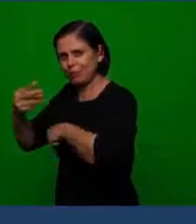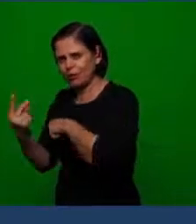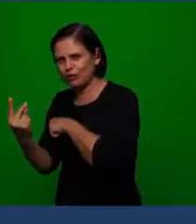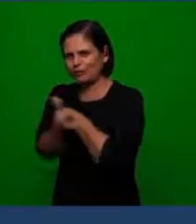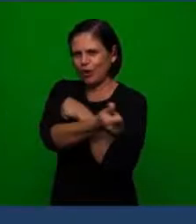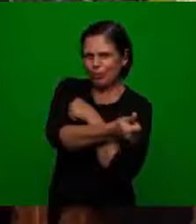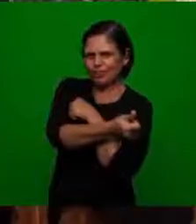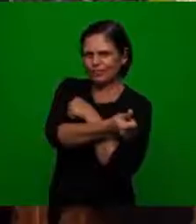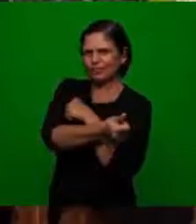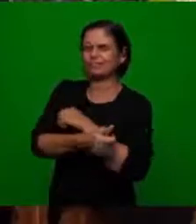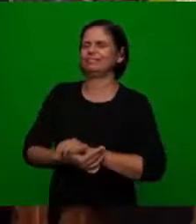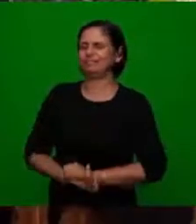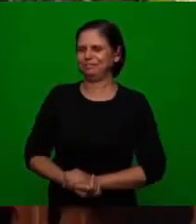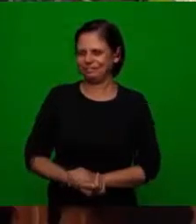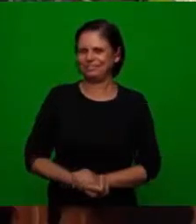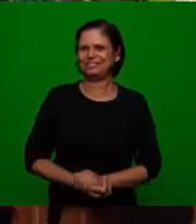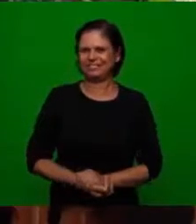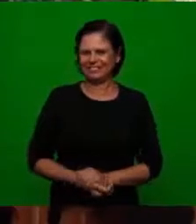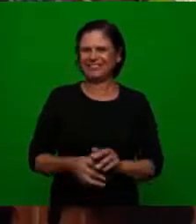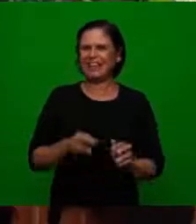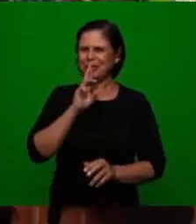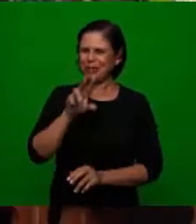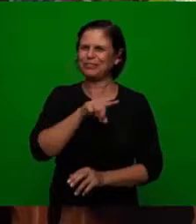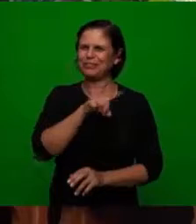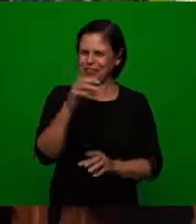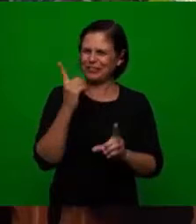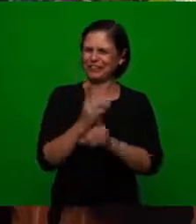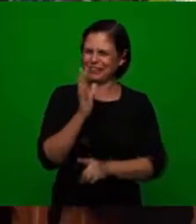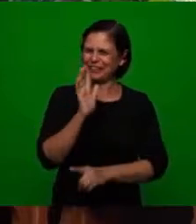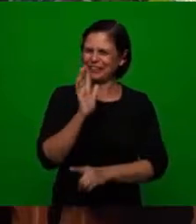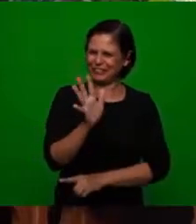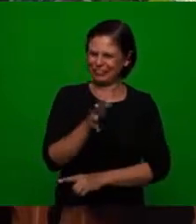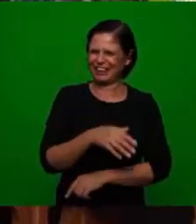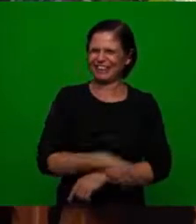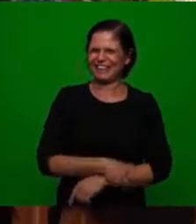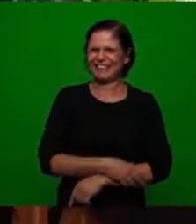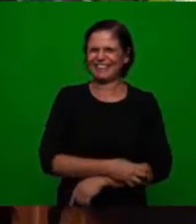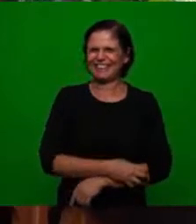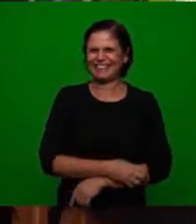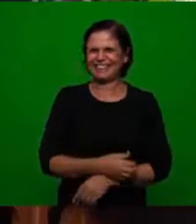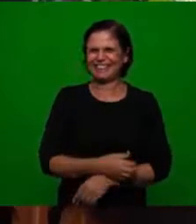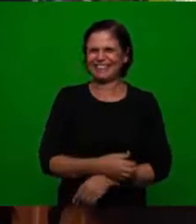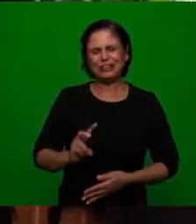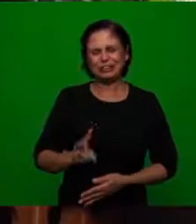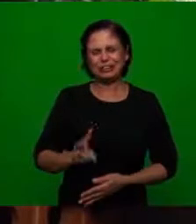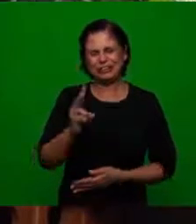went his way so here's the answer the brethren for sure have already found in these two minutes so let's continue